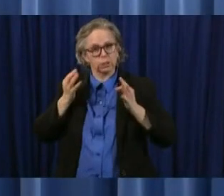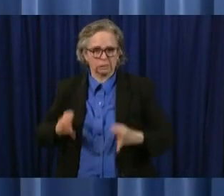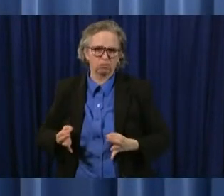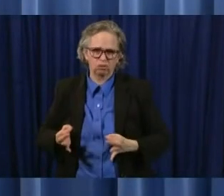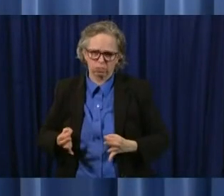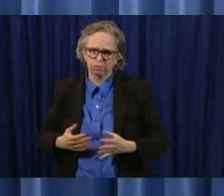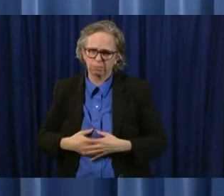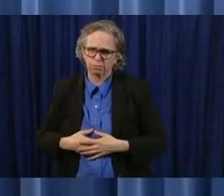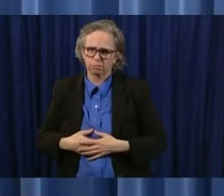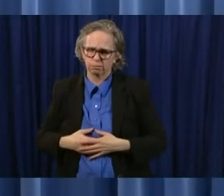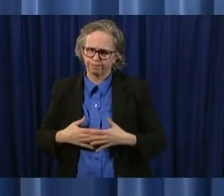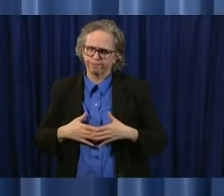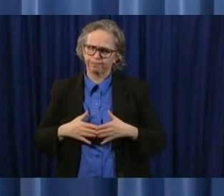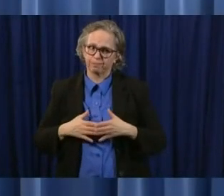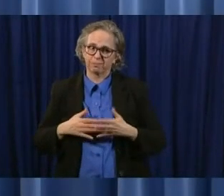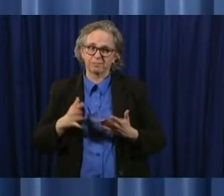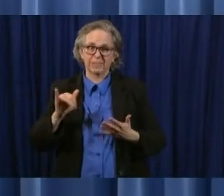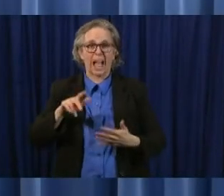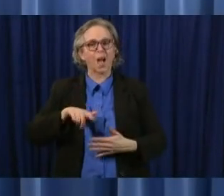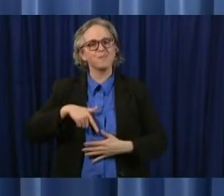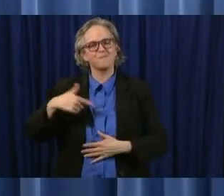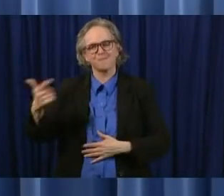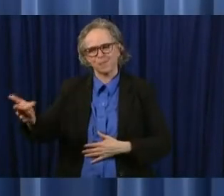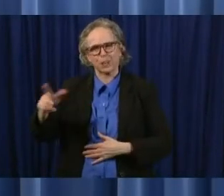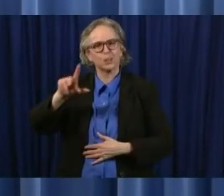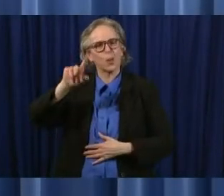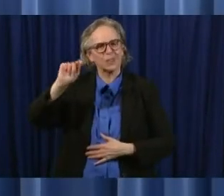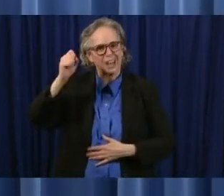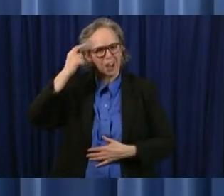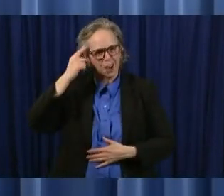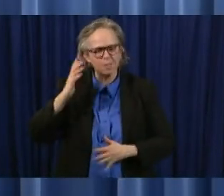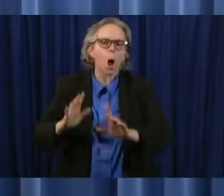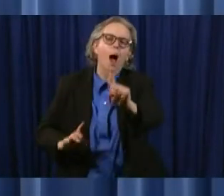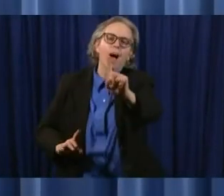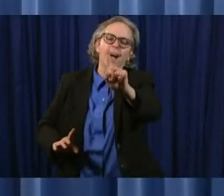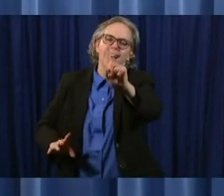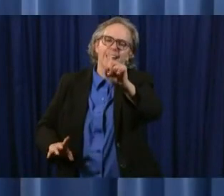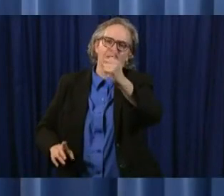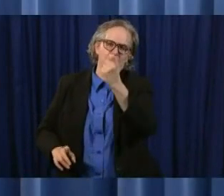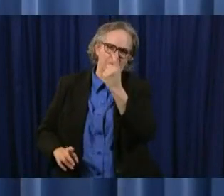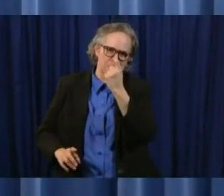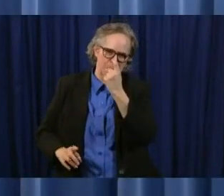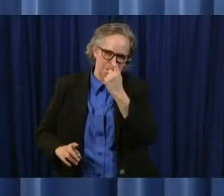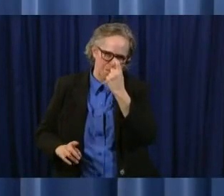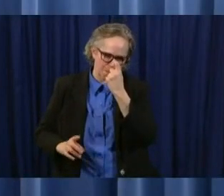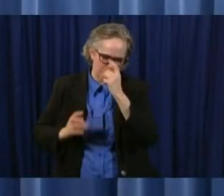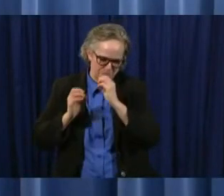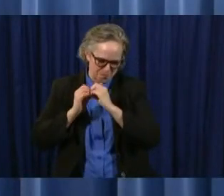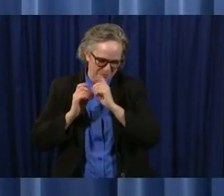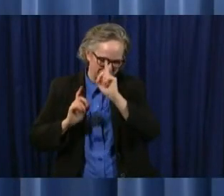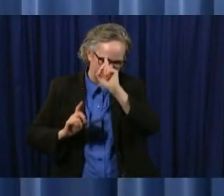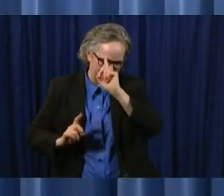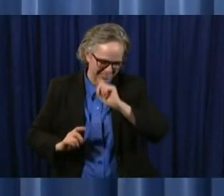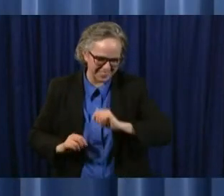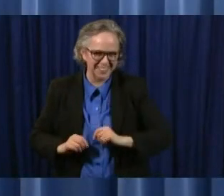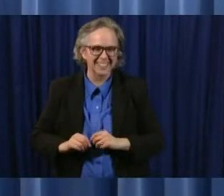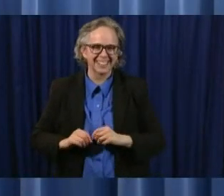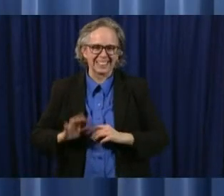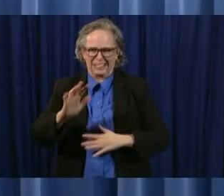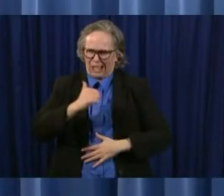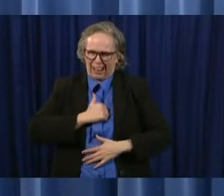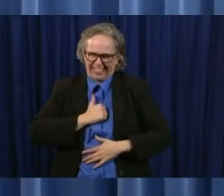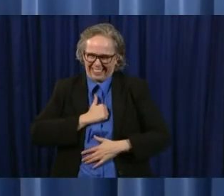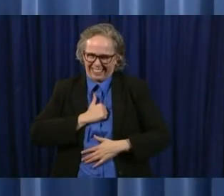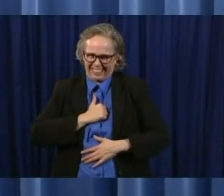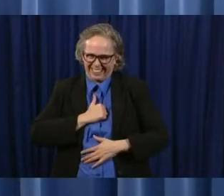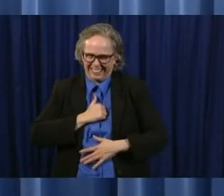me turn to the lieutenant governor uh well let me me let me make one more one more announcement which i almost forgot john excuse